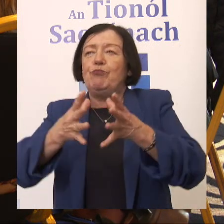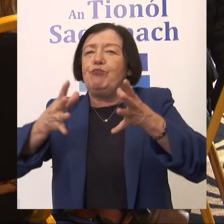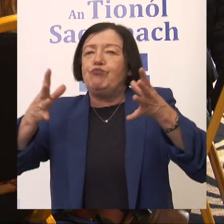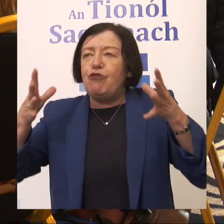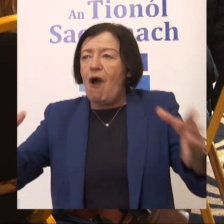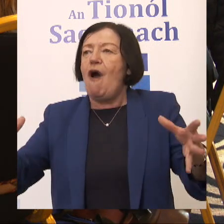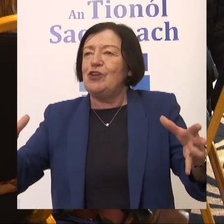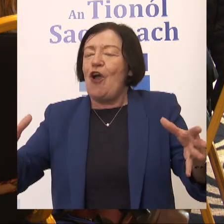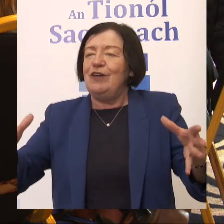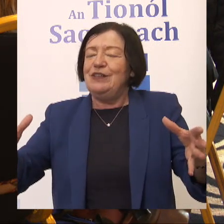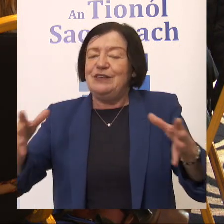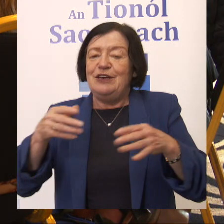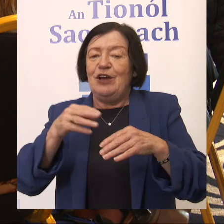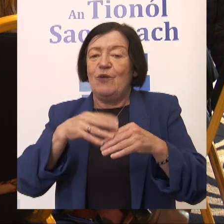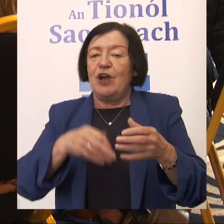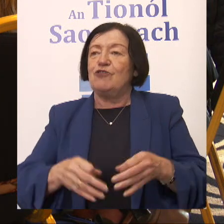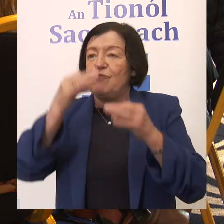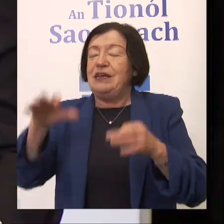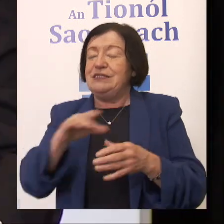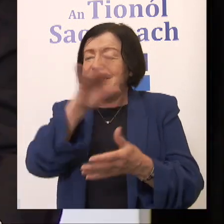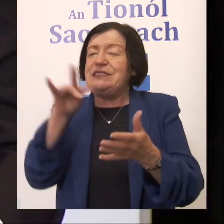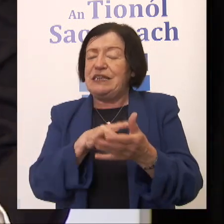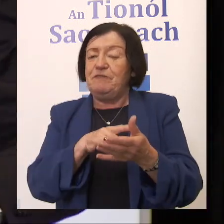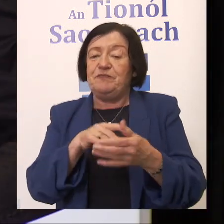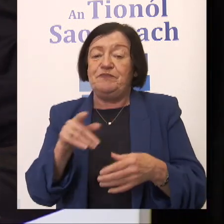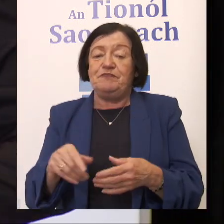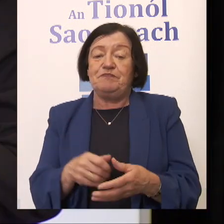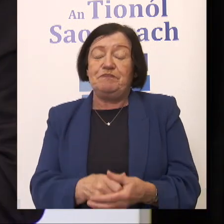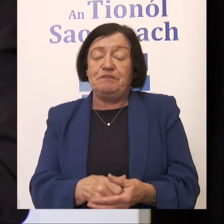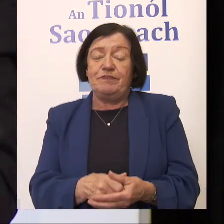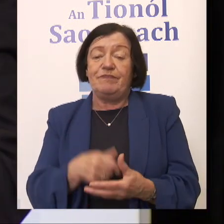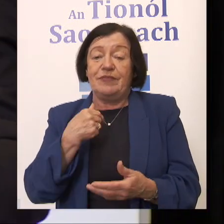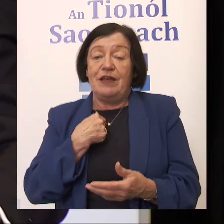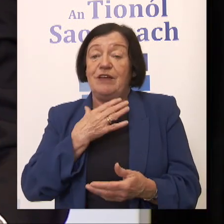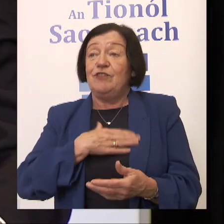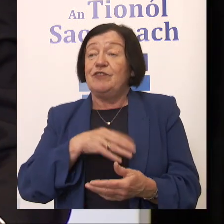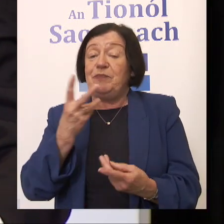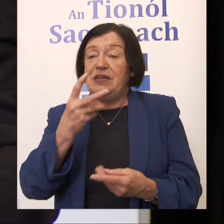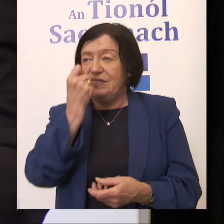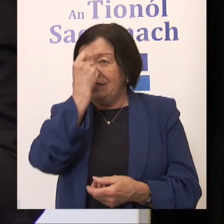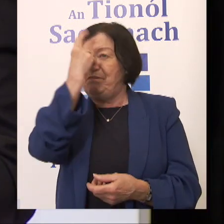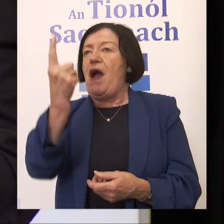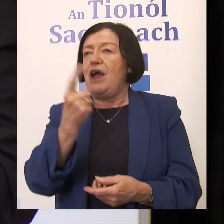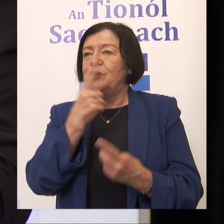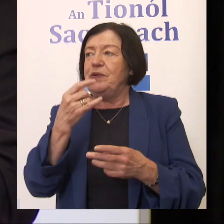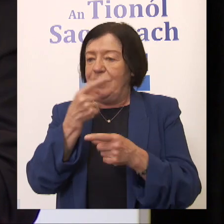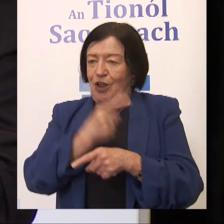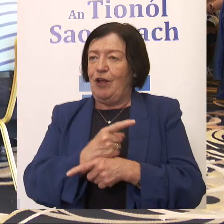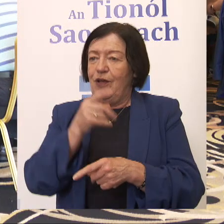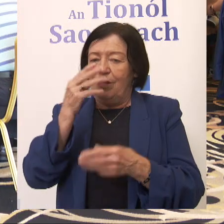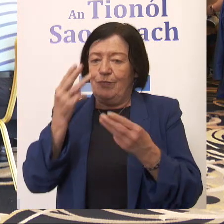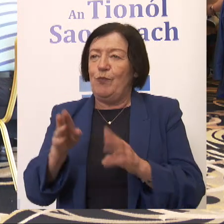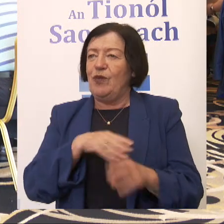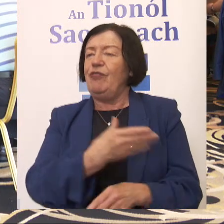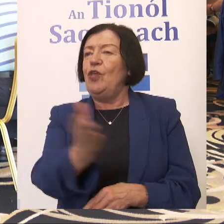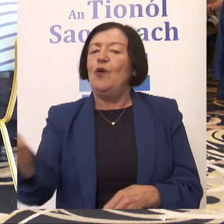what our great county and city can do. So, I have just been inspired to be in your company and to